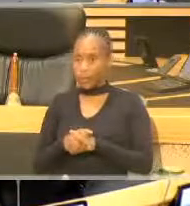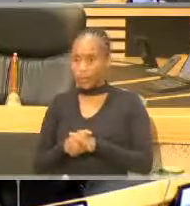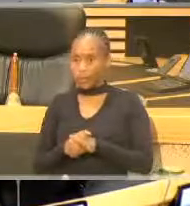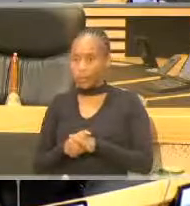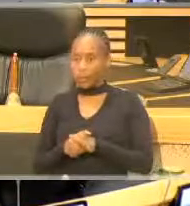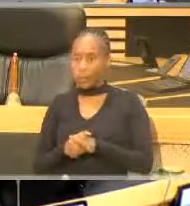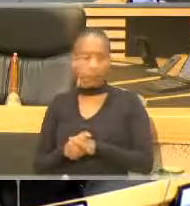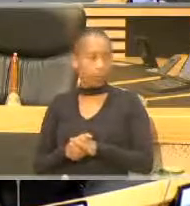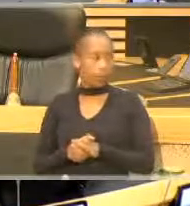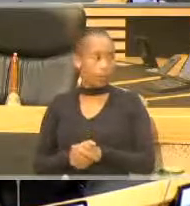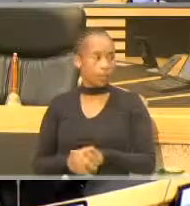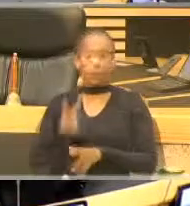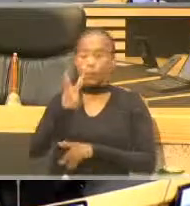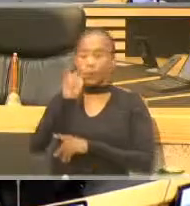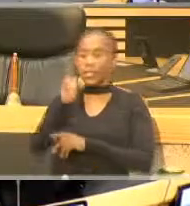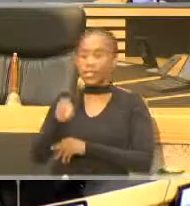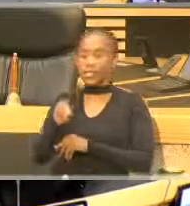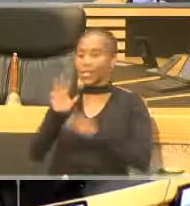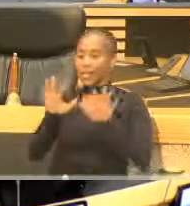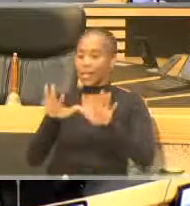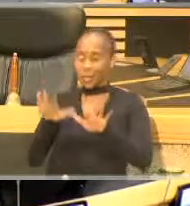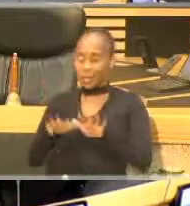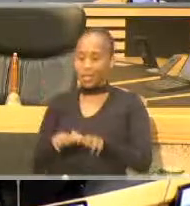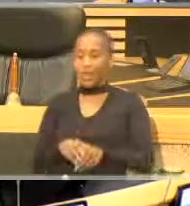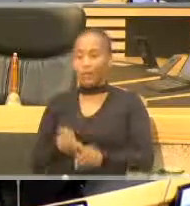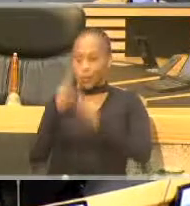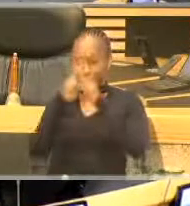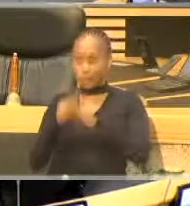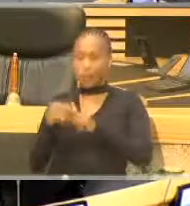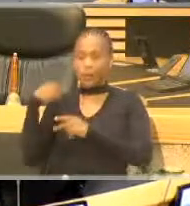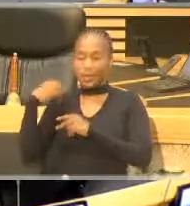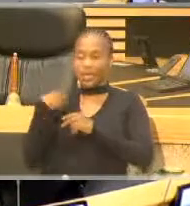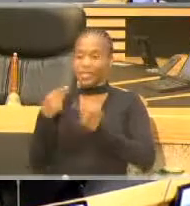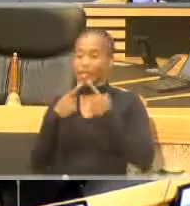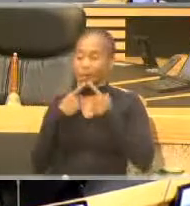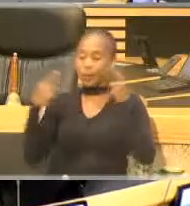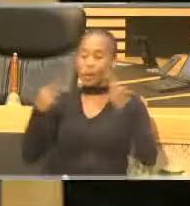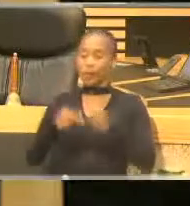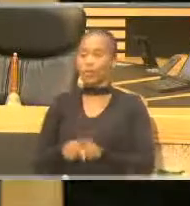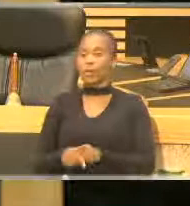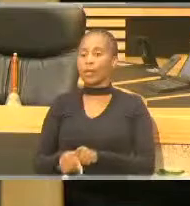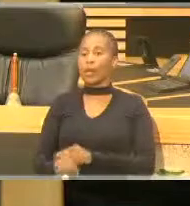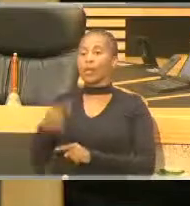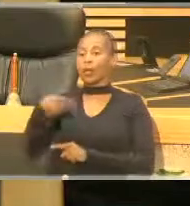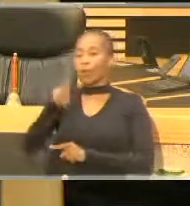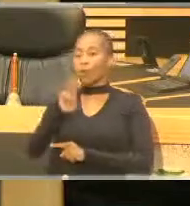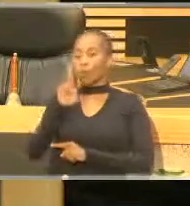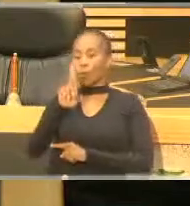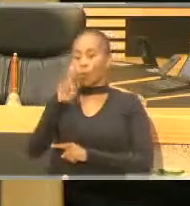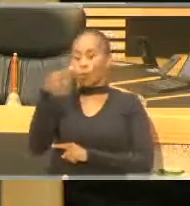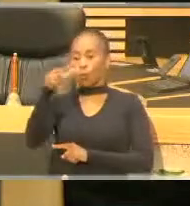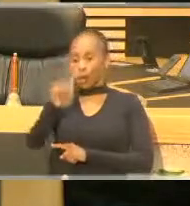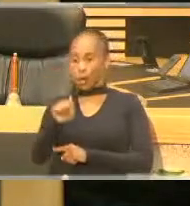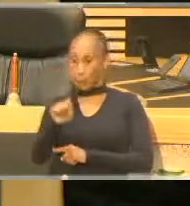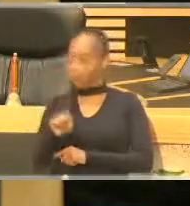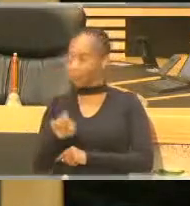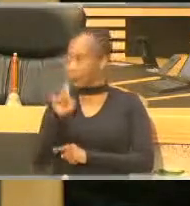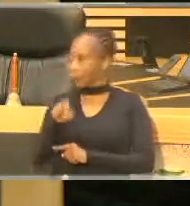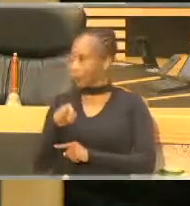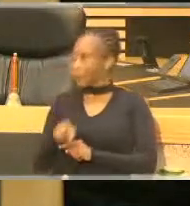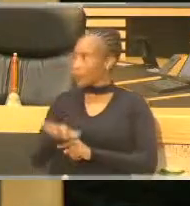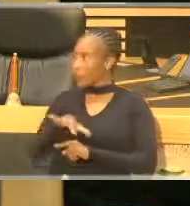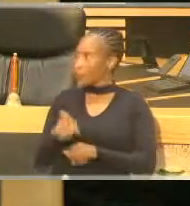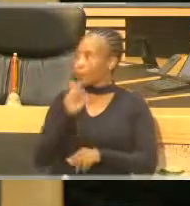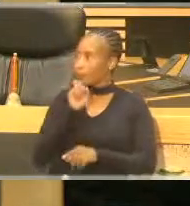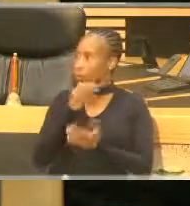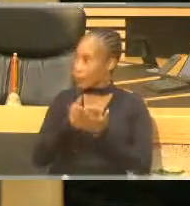In 2019, the Honorable Minister pronounced the KUKA SEZ as the initial hub... I've spoken to that. Let me not spend time on that one.